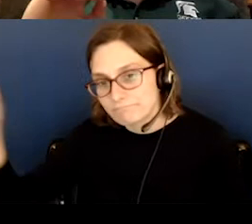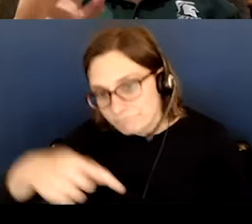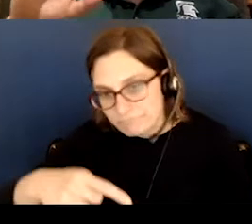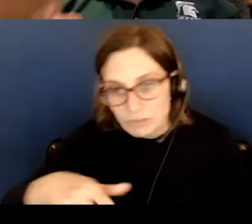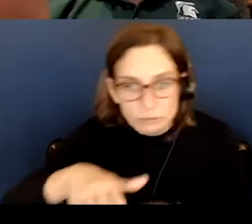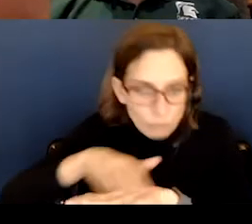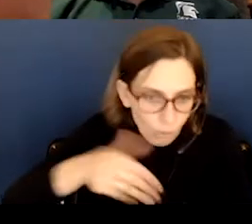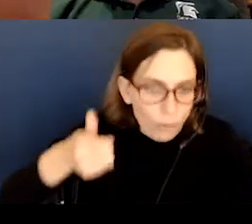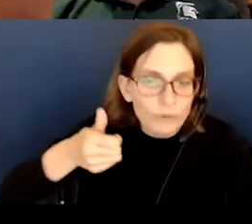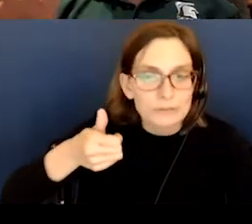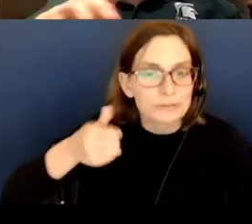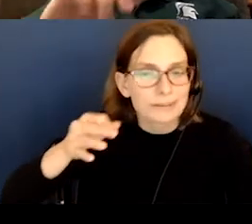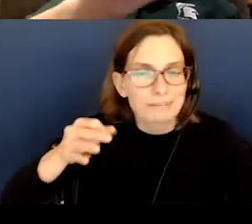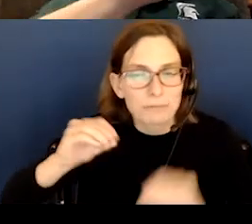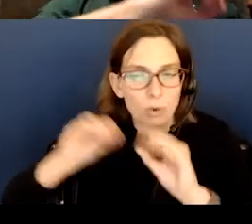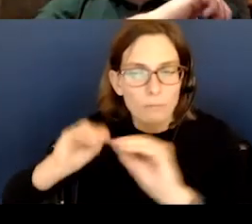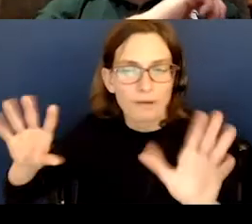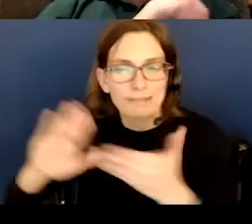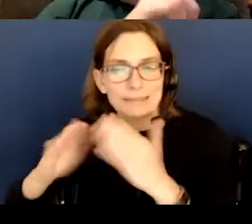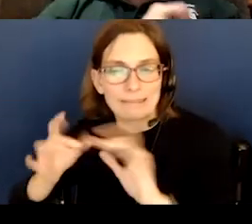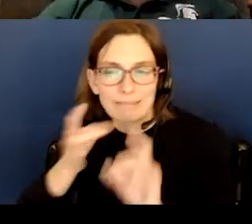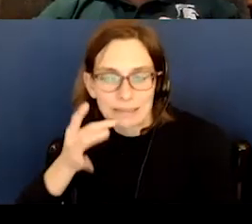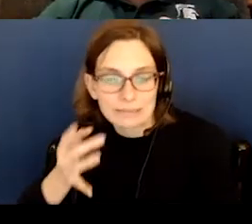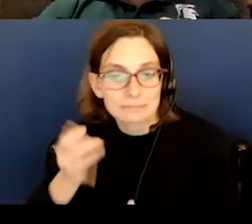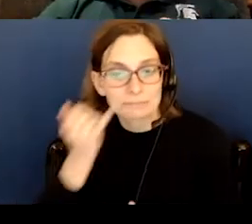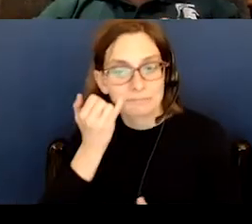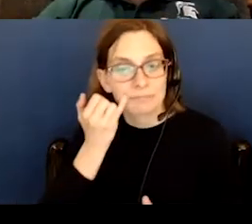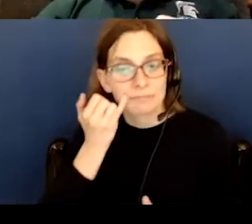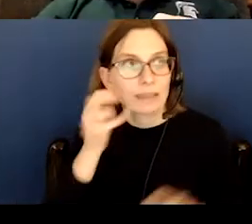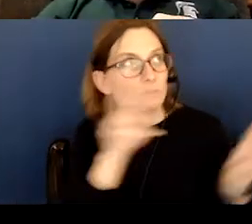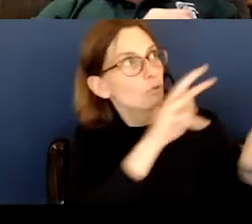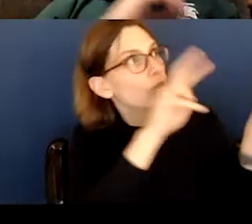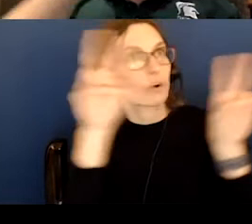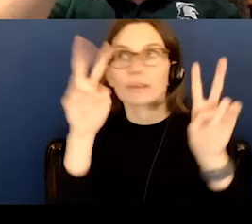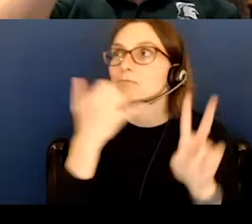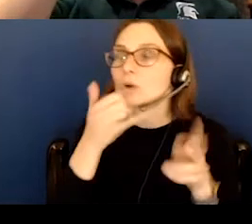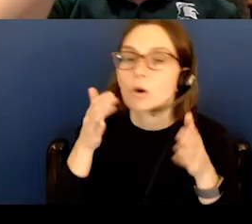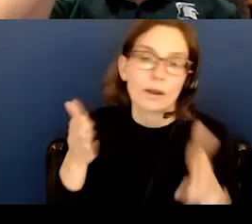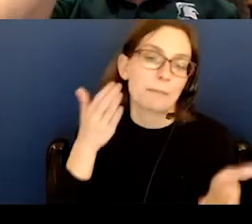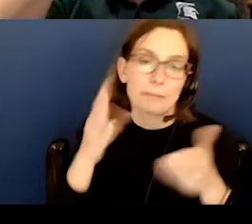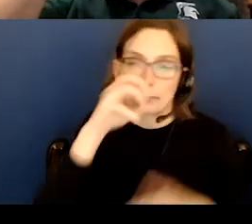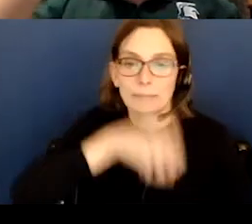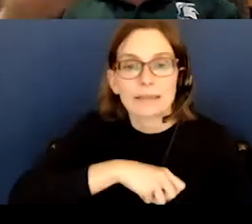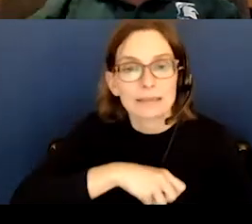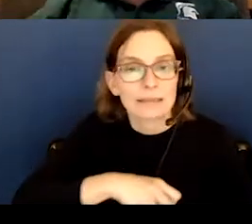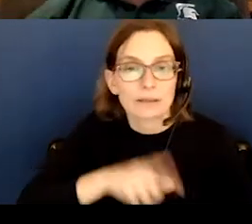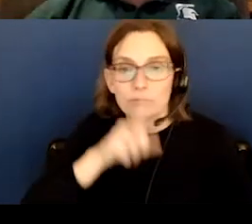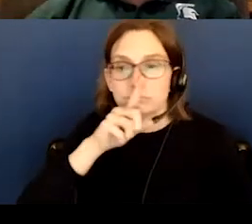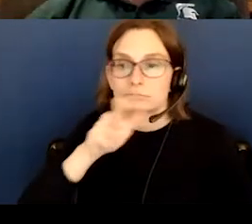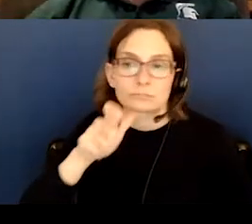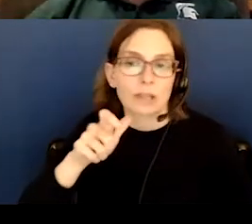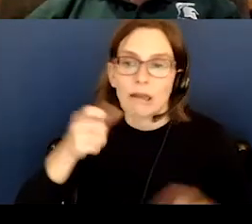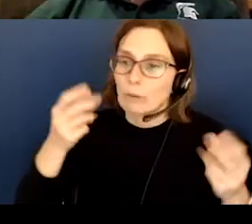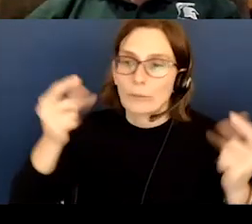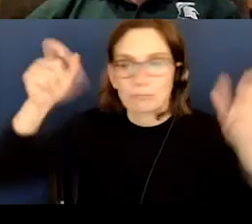if you happen to be facing in one direction and a meteor or someplace else, you might not see it either. So you're not going to be seeing a meteor every second, a media, a